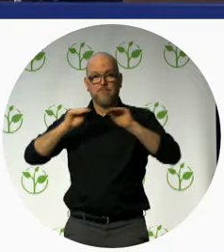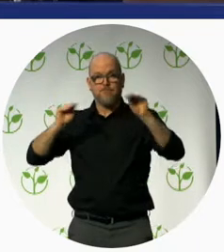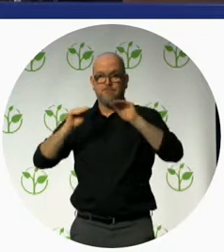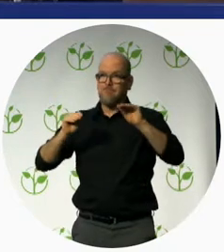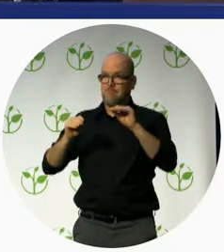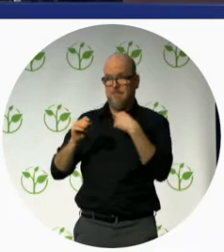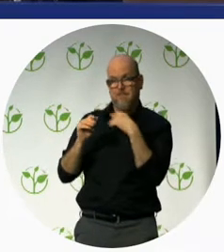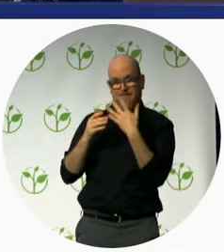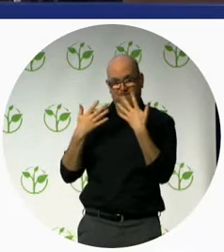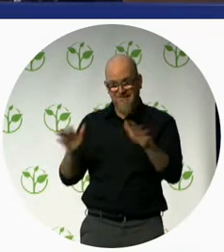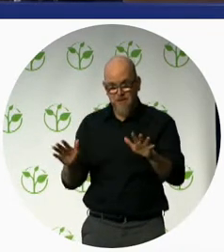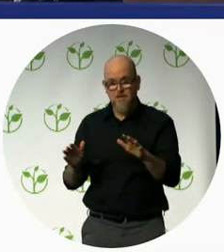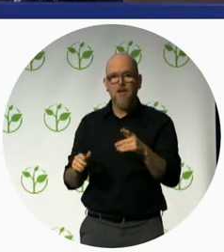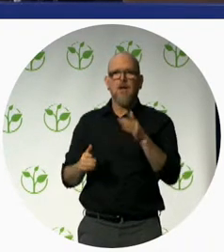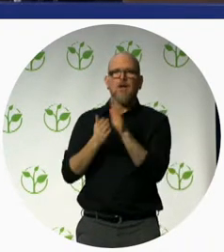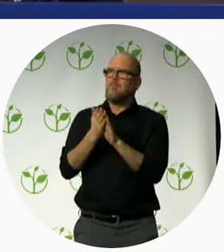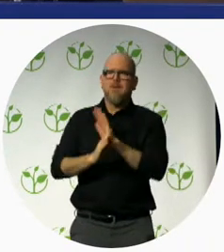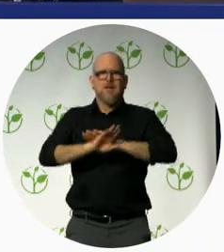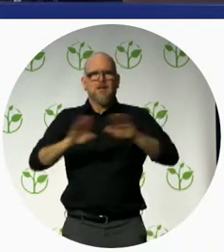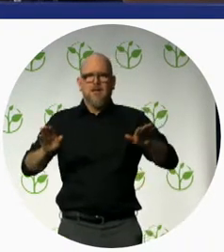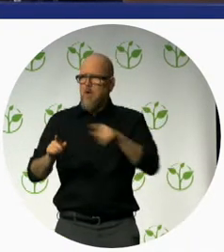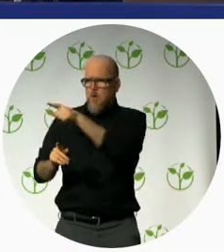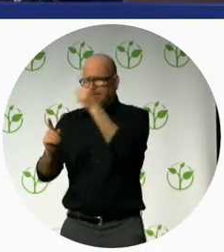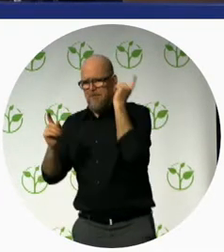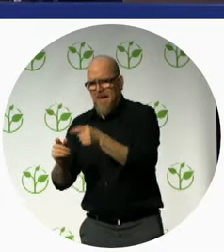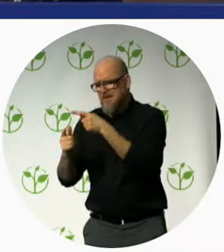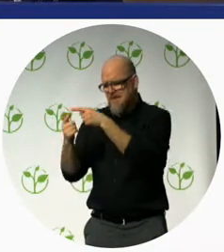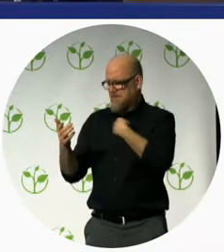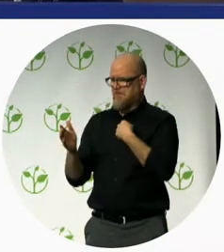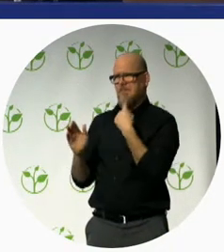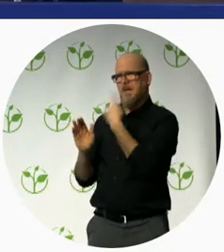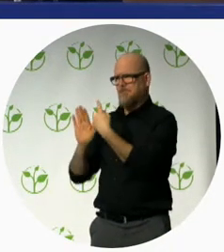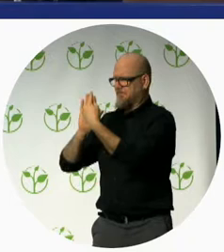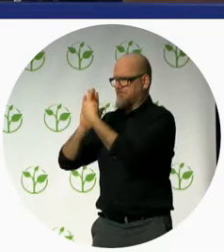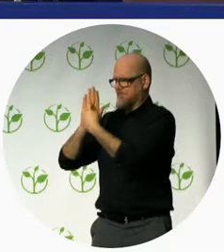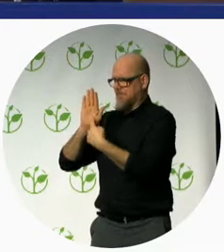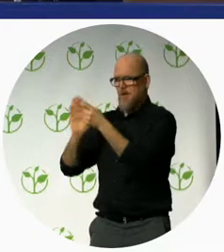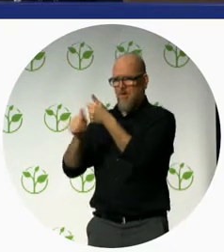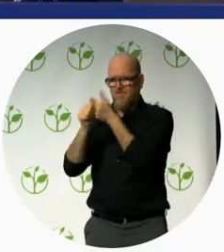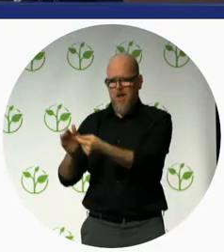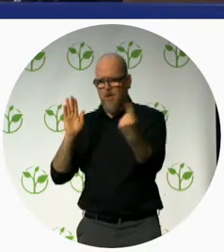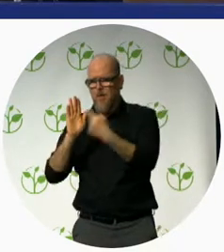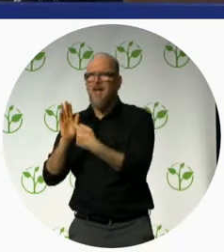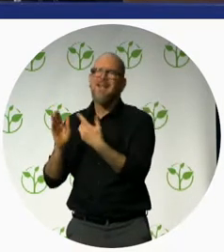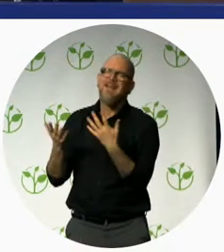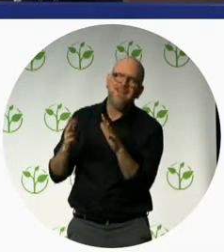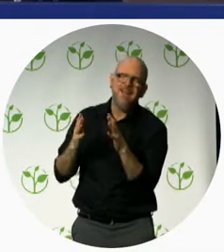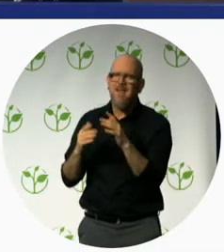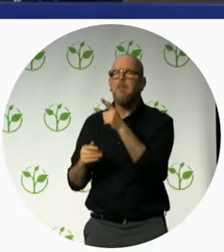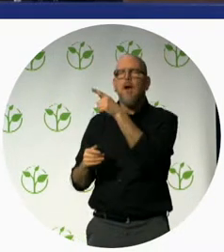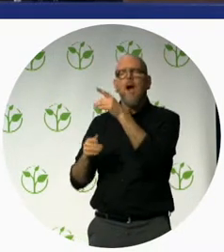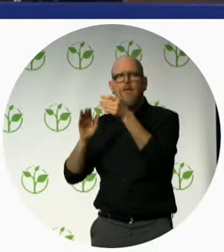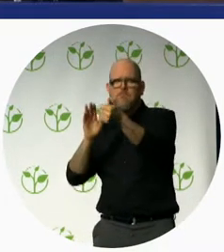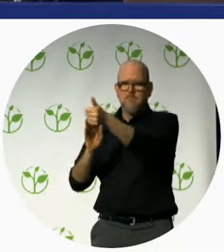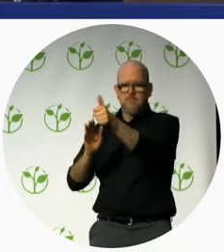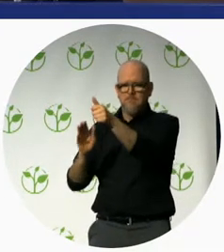what we are doing is disseminating the knowledge through this social network we are identifying this existing social